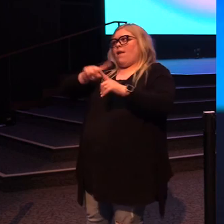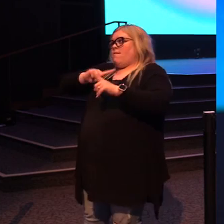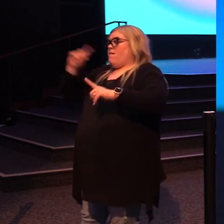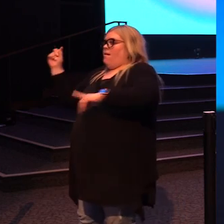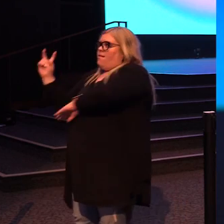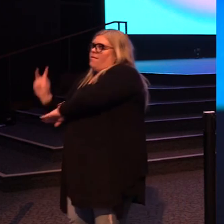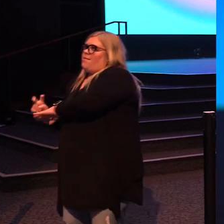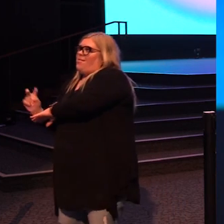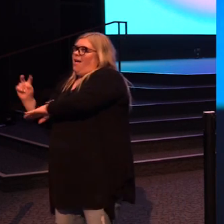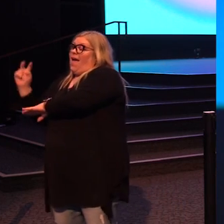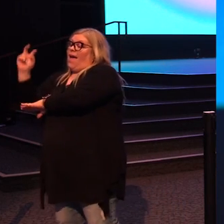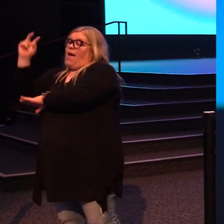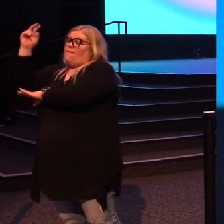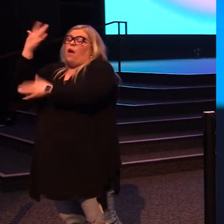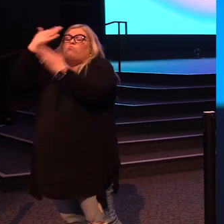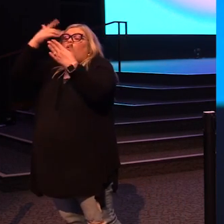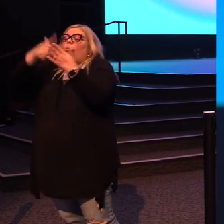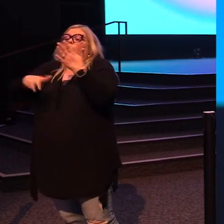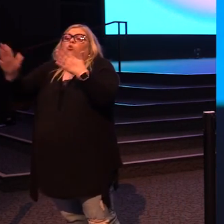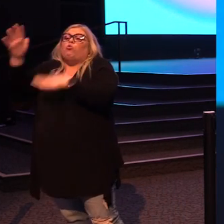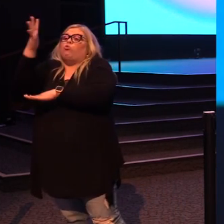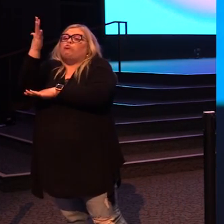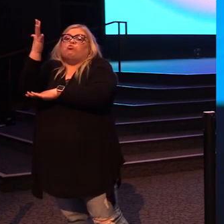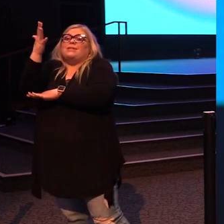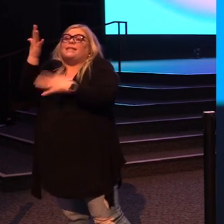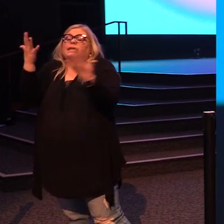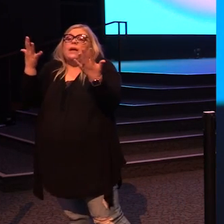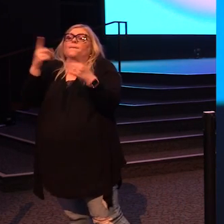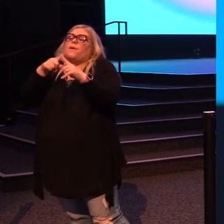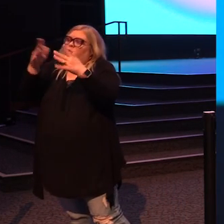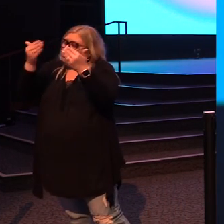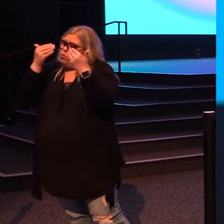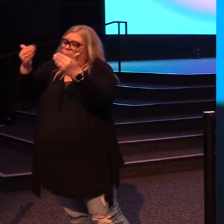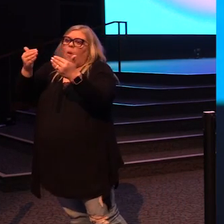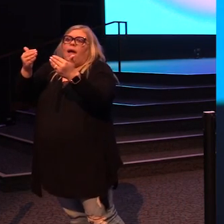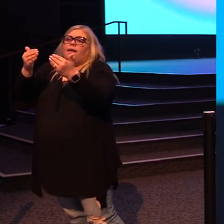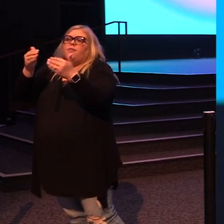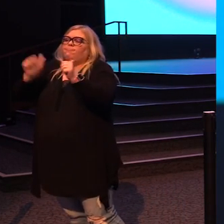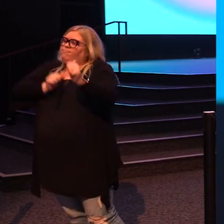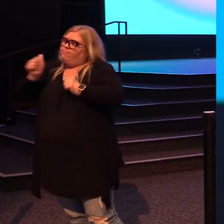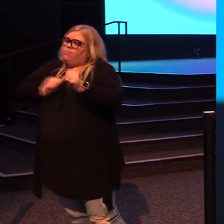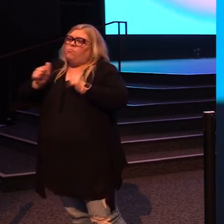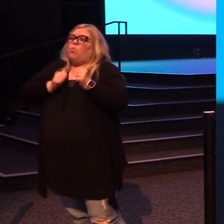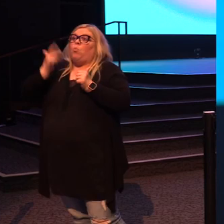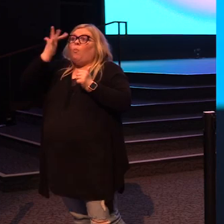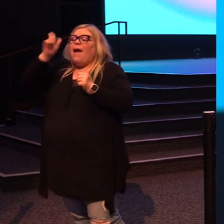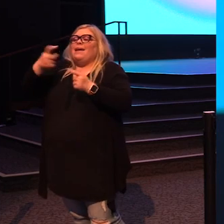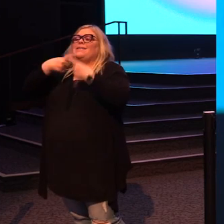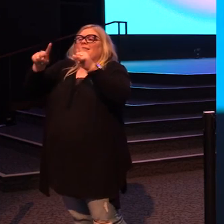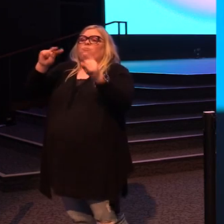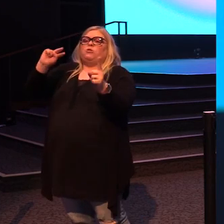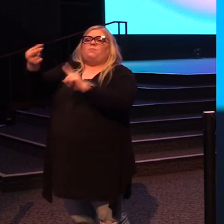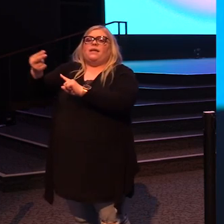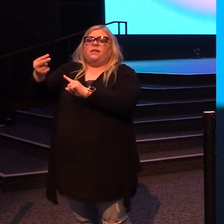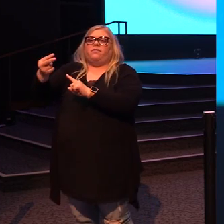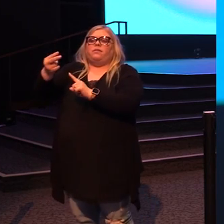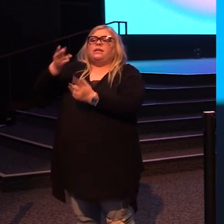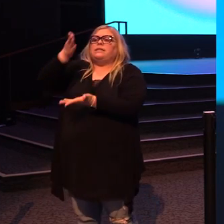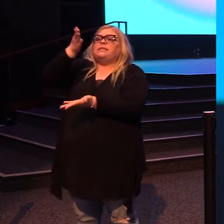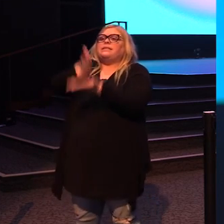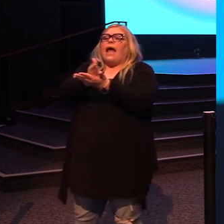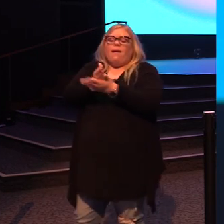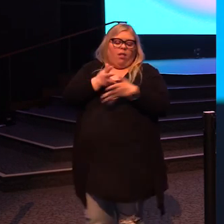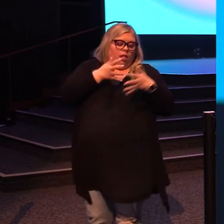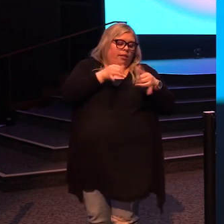I don't know what your tree is, but you need to climb a tree so you can get a different perspective. Stop sitting in the